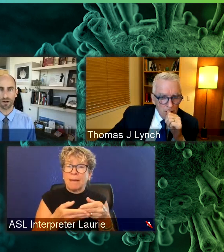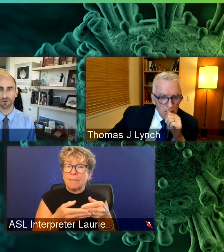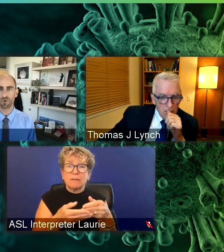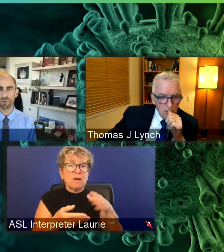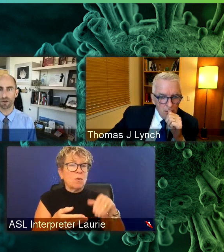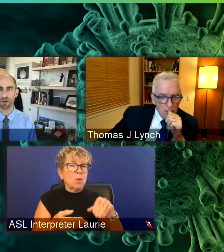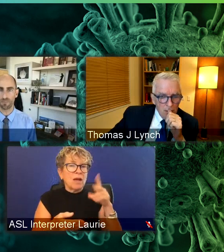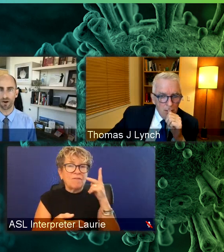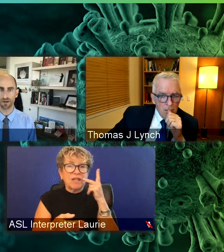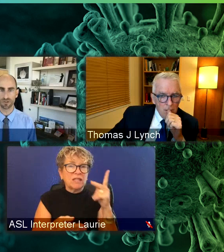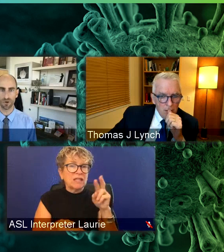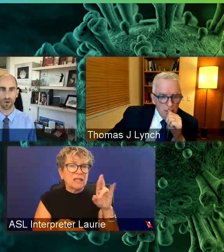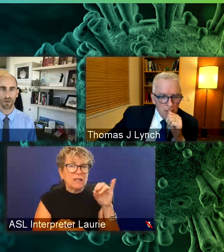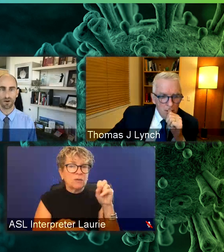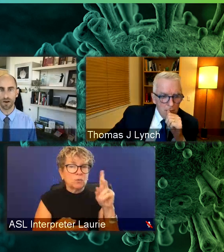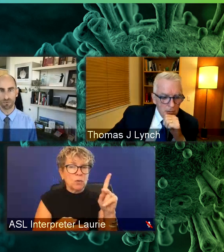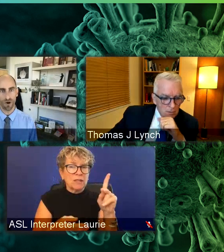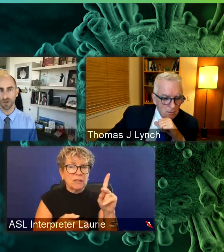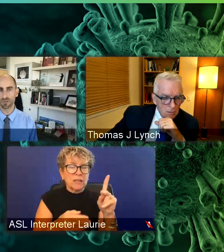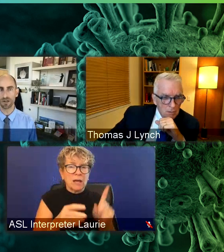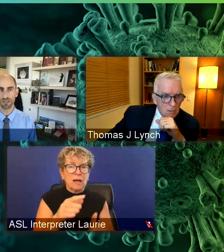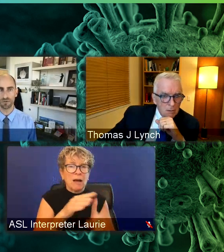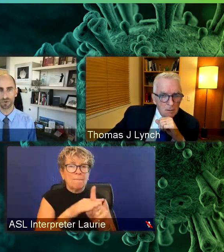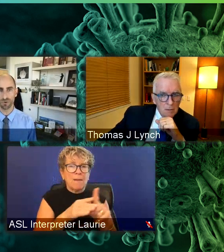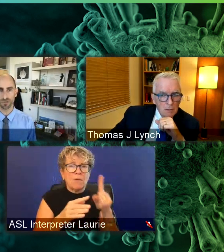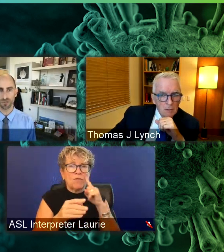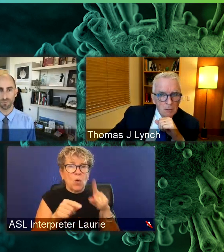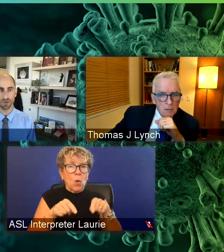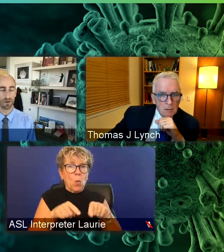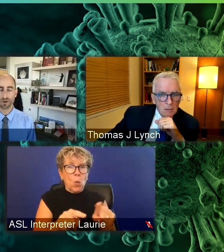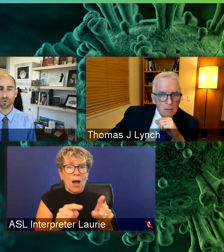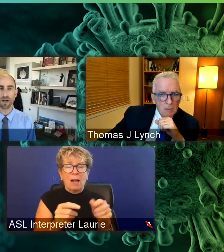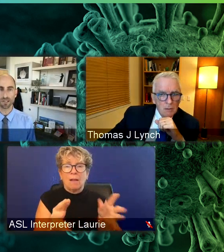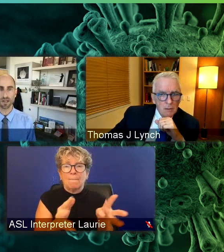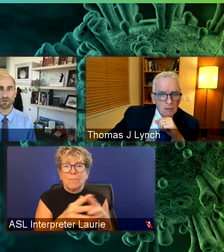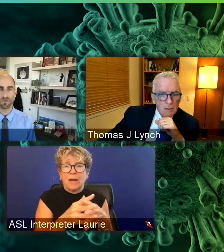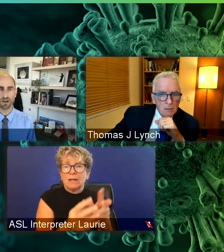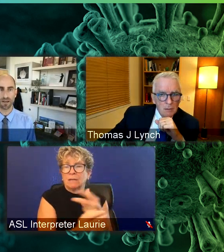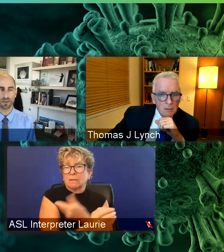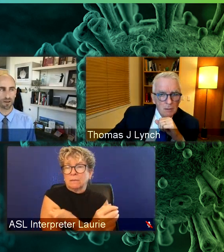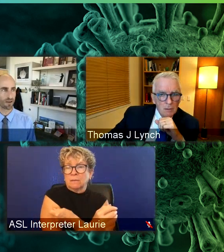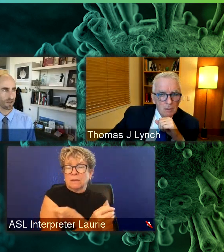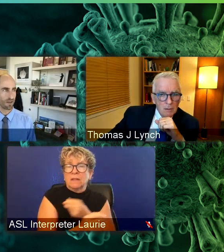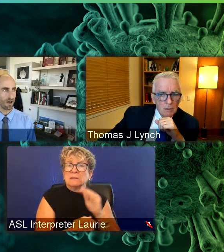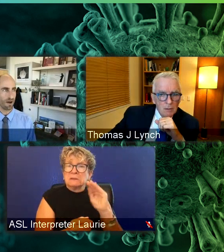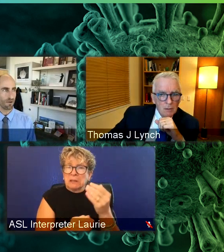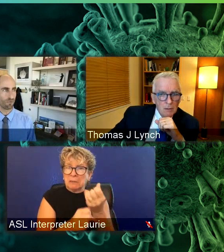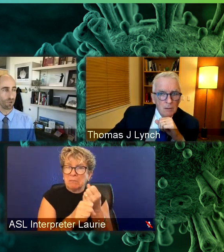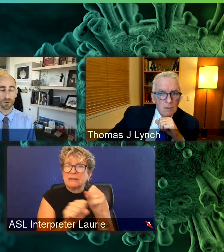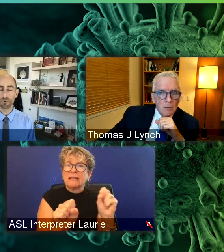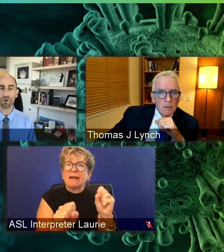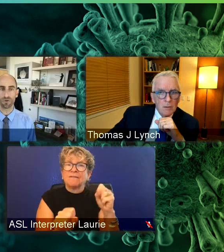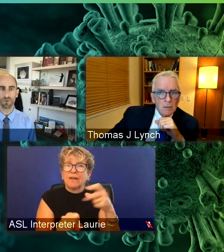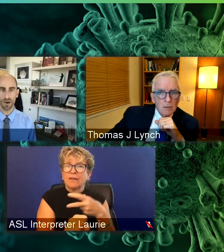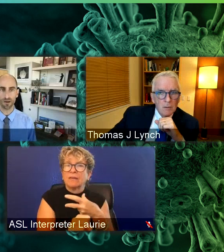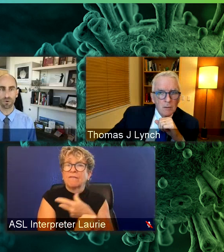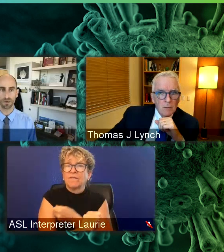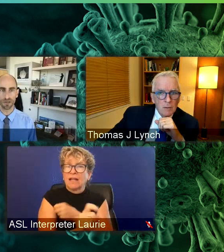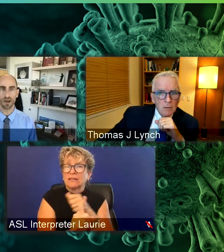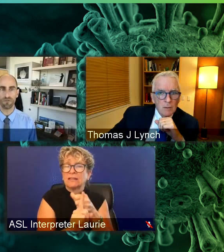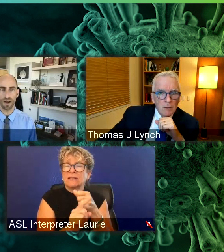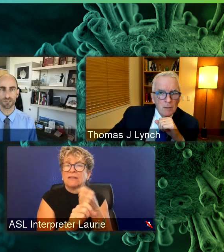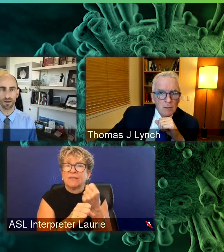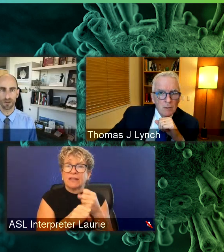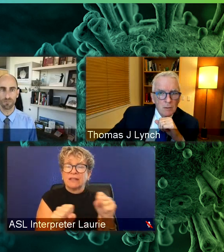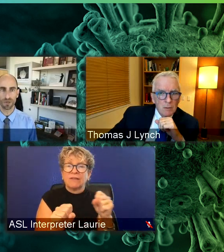get pregnant or while you are pregnant. So there have follow-up studies that have shown this to be quite safe. And I think really important for pregnant